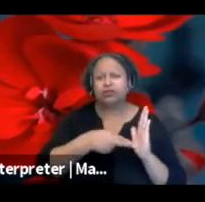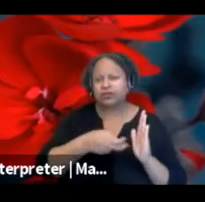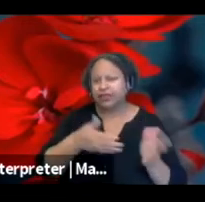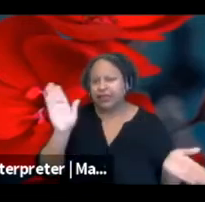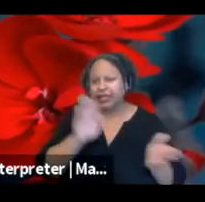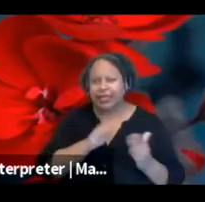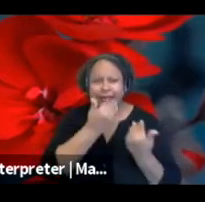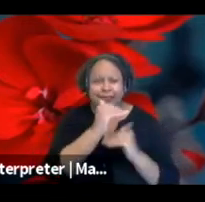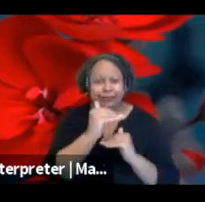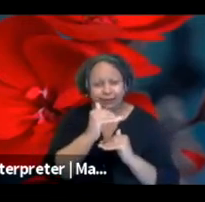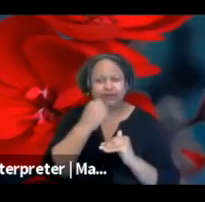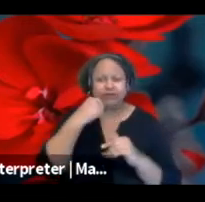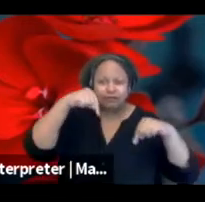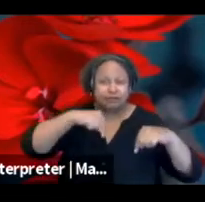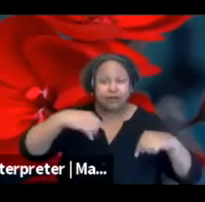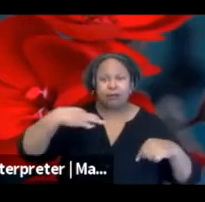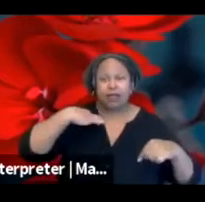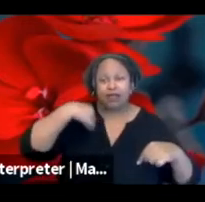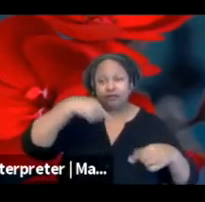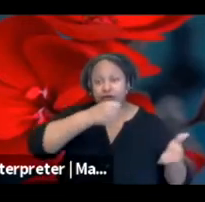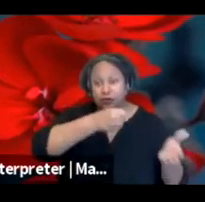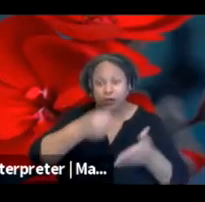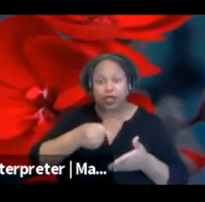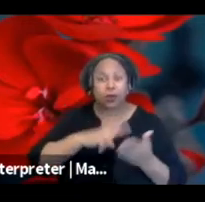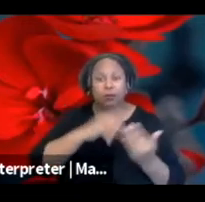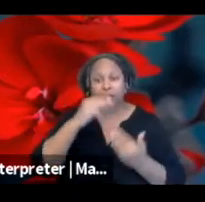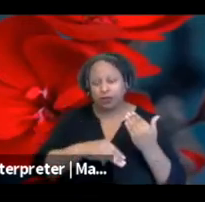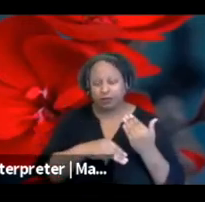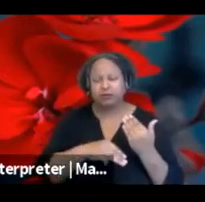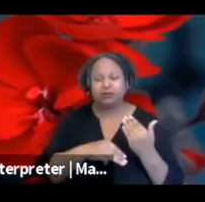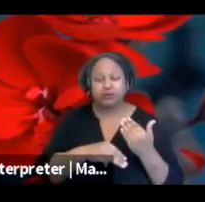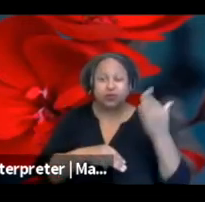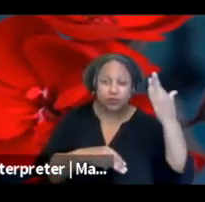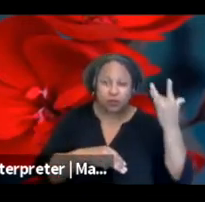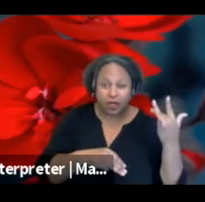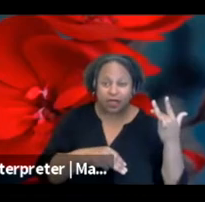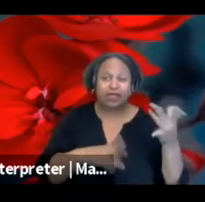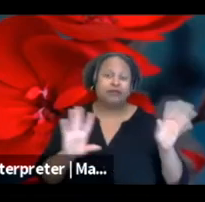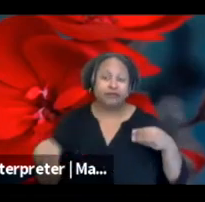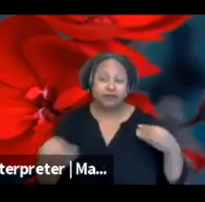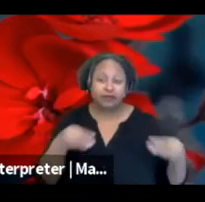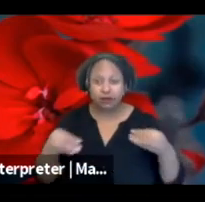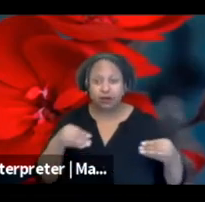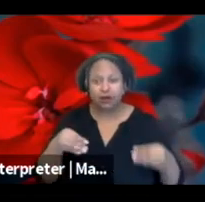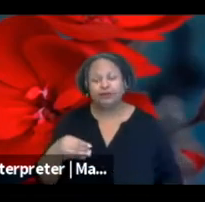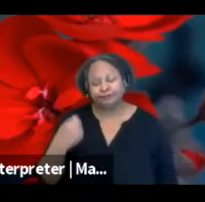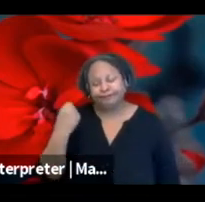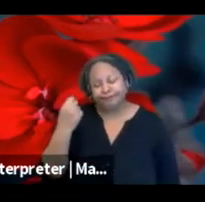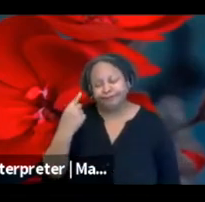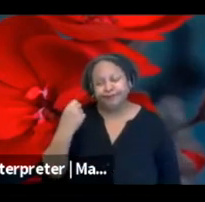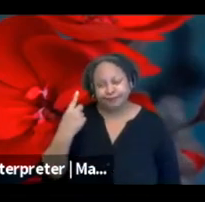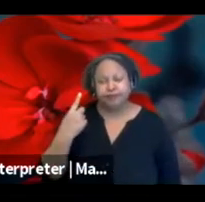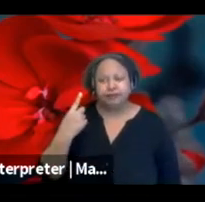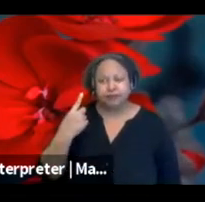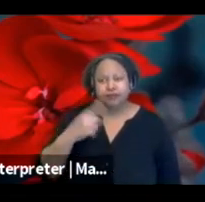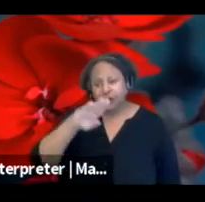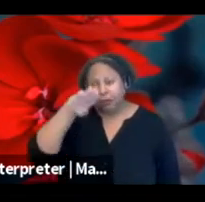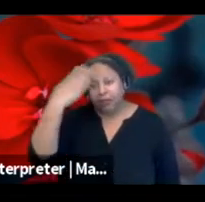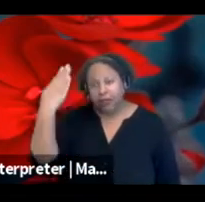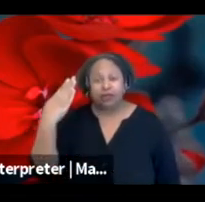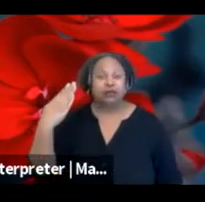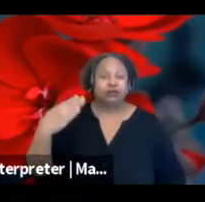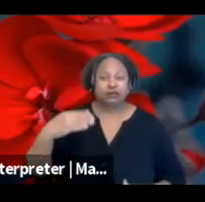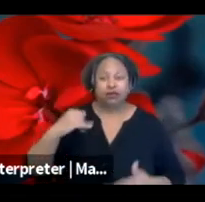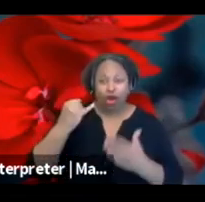grant or program. And the reason for that is because we understand that Black applicants are